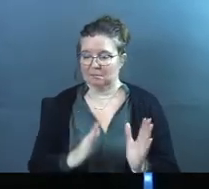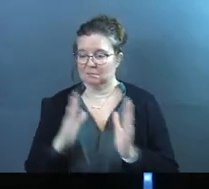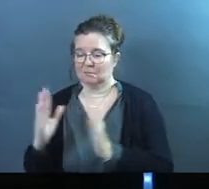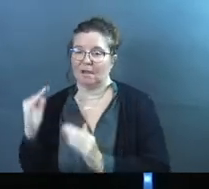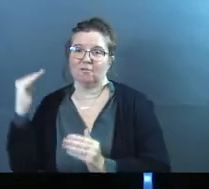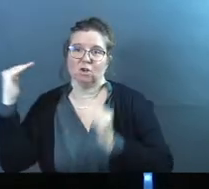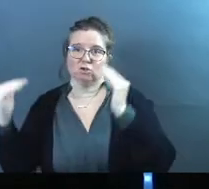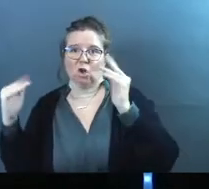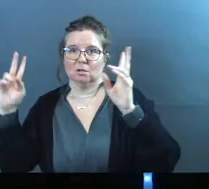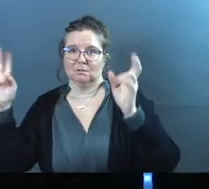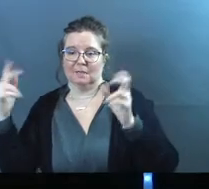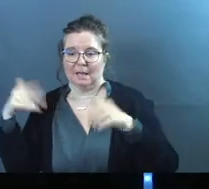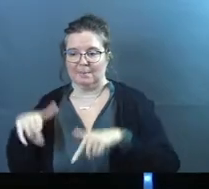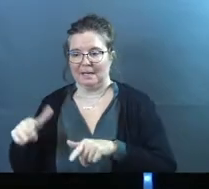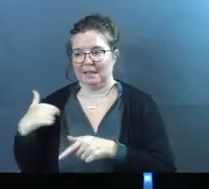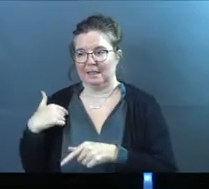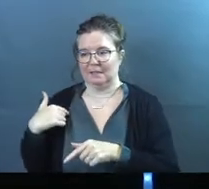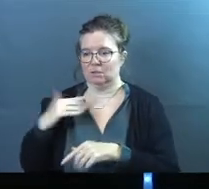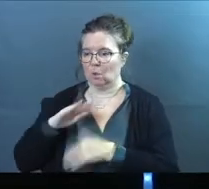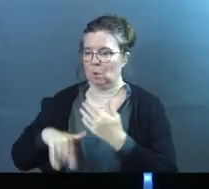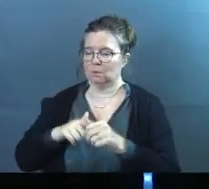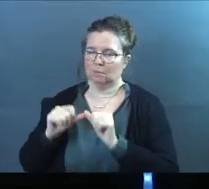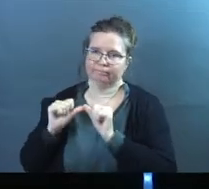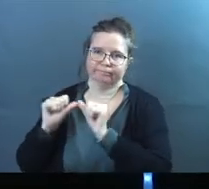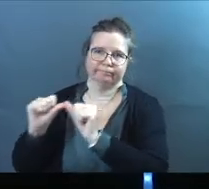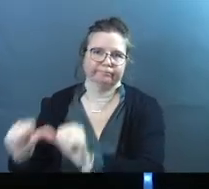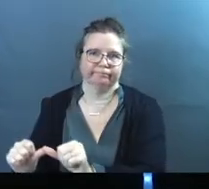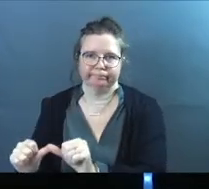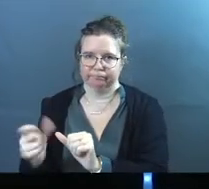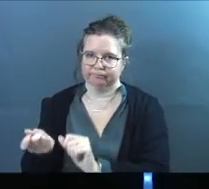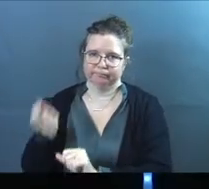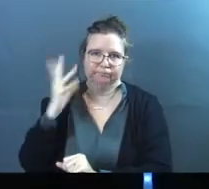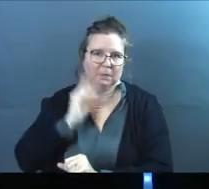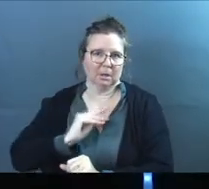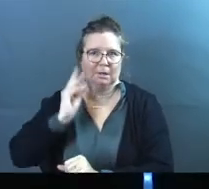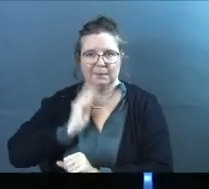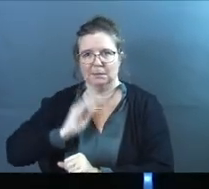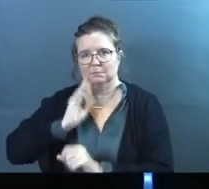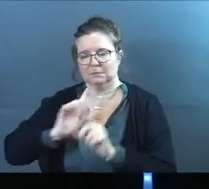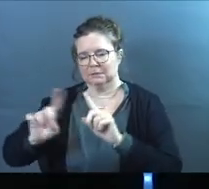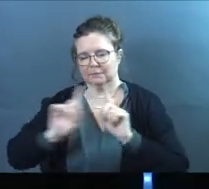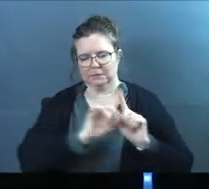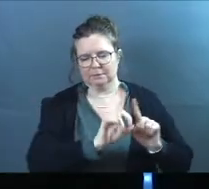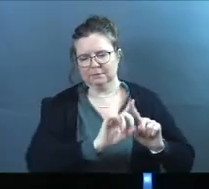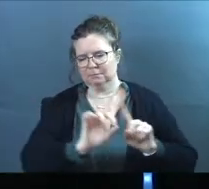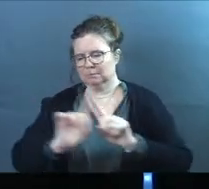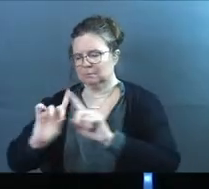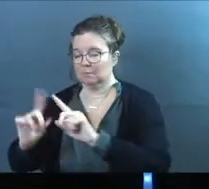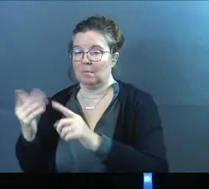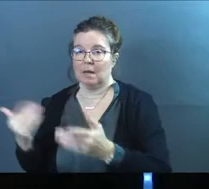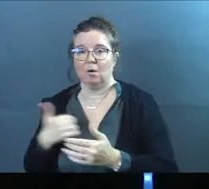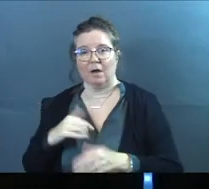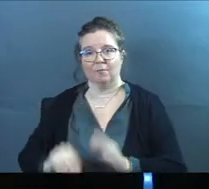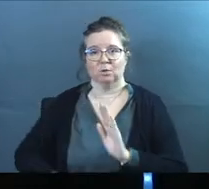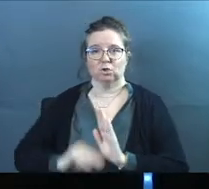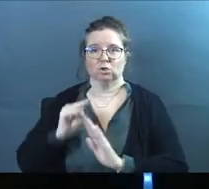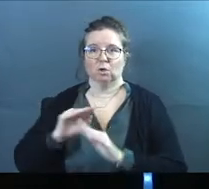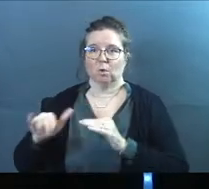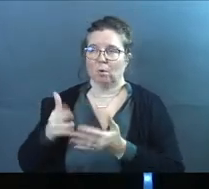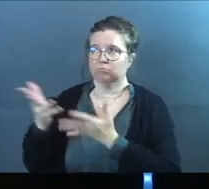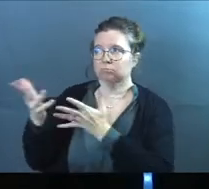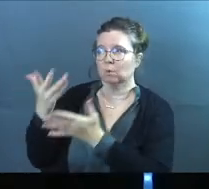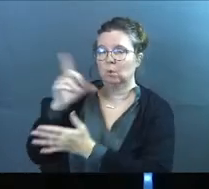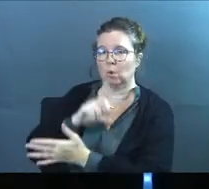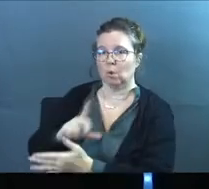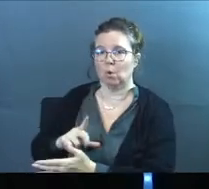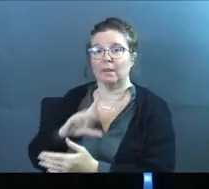adults. Like again, I've been in this the whole time. I'm good. I've gone through those other stages and here's where I'm at. I have maturity in my walk with the